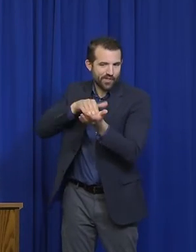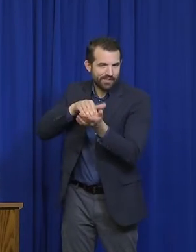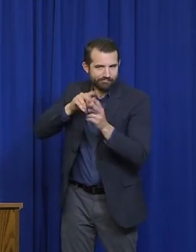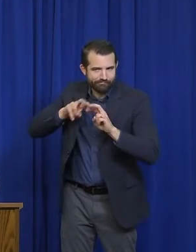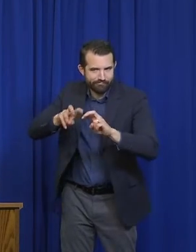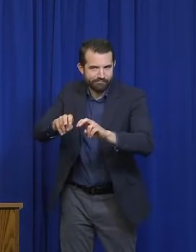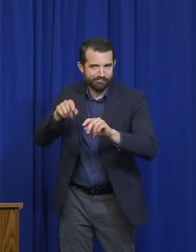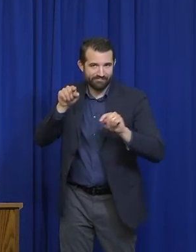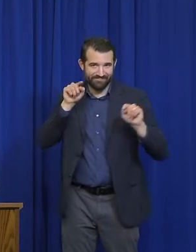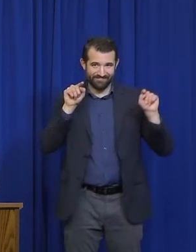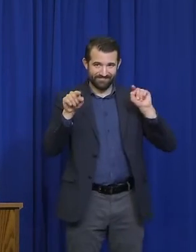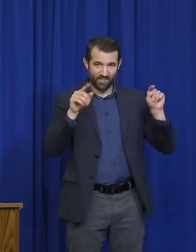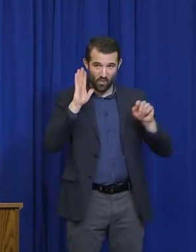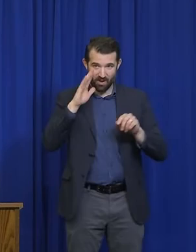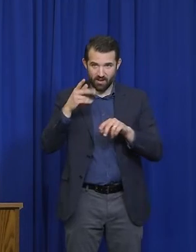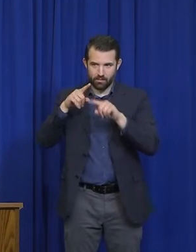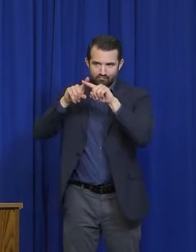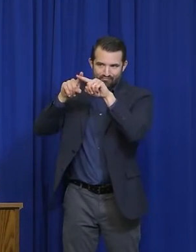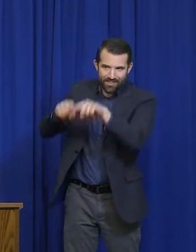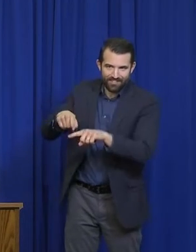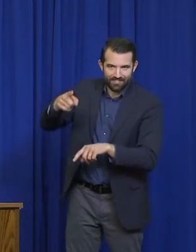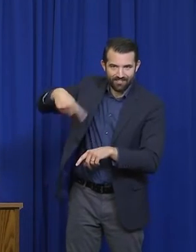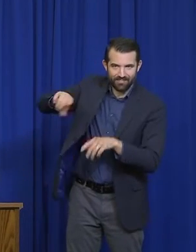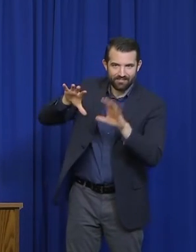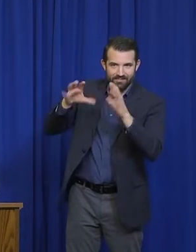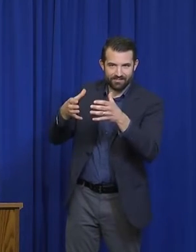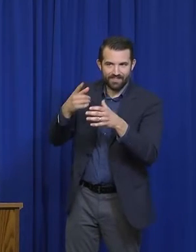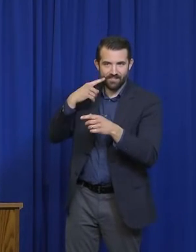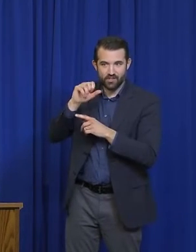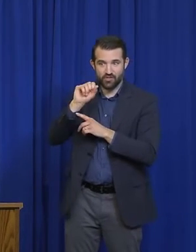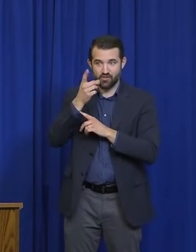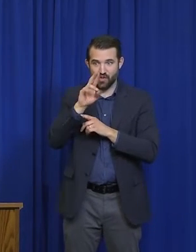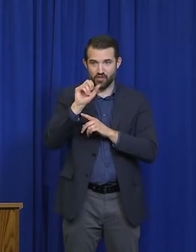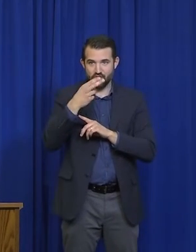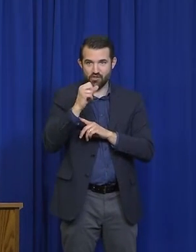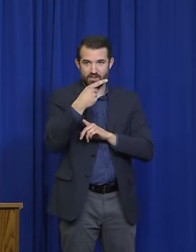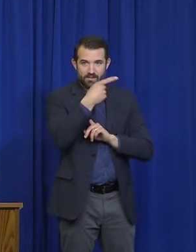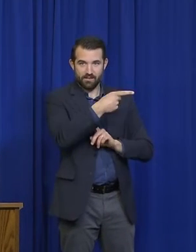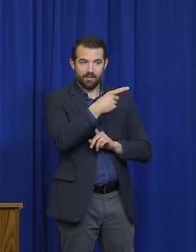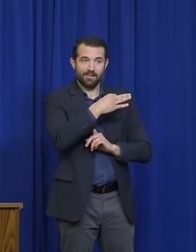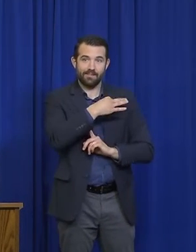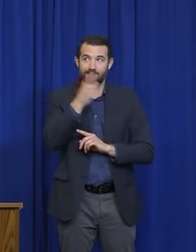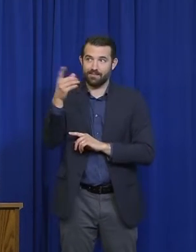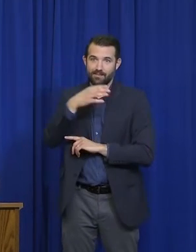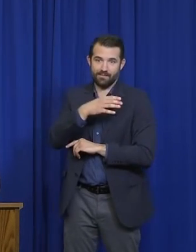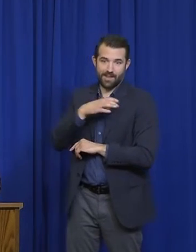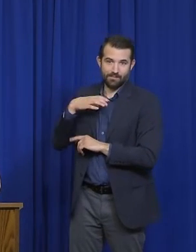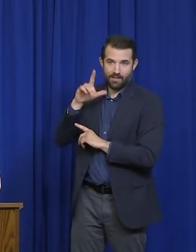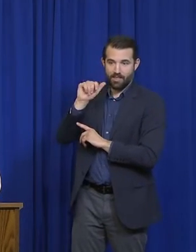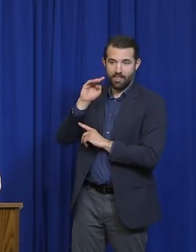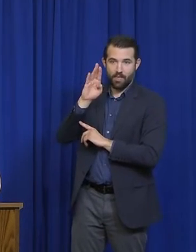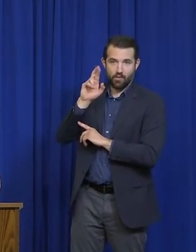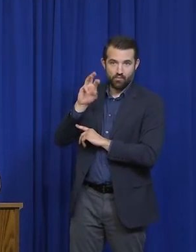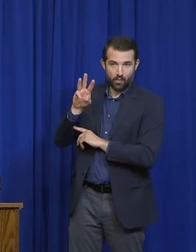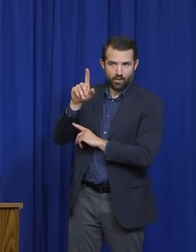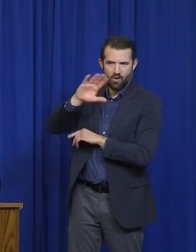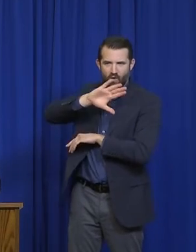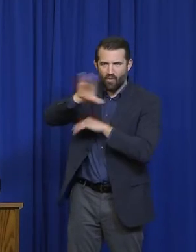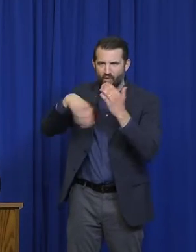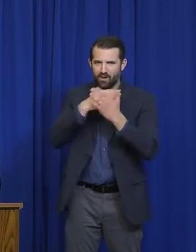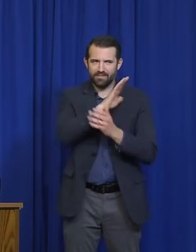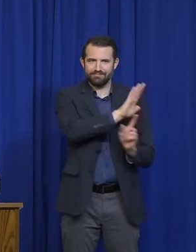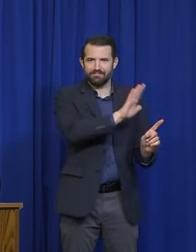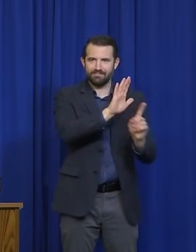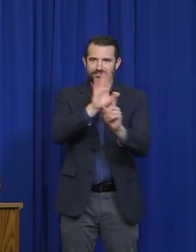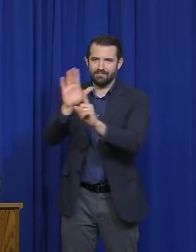Commissioner Lambrou, Commissioner Johnson, and so many members of the private sector all looking at this, trying to protect our economy, but